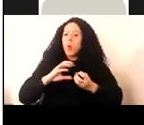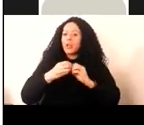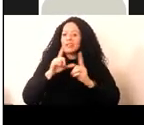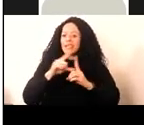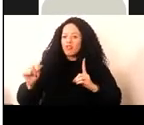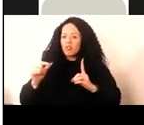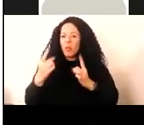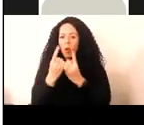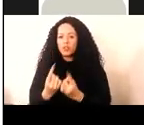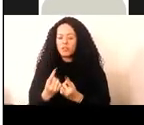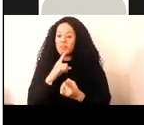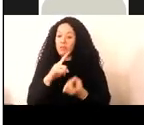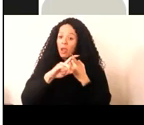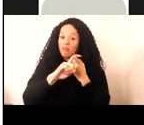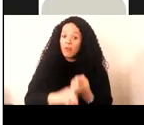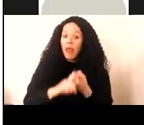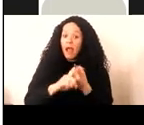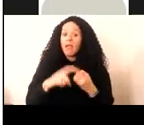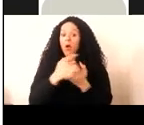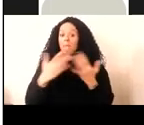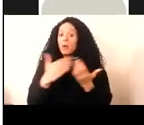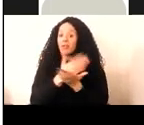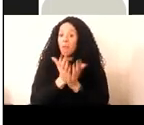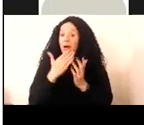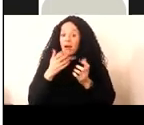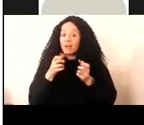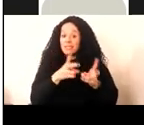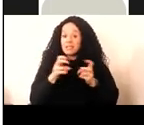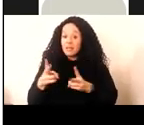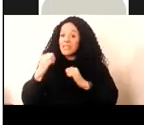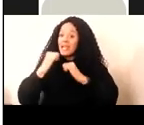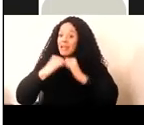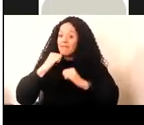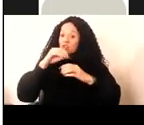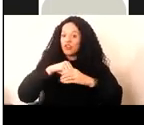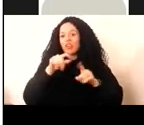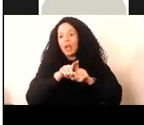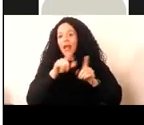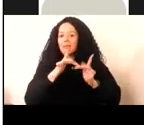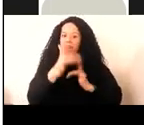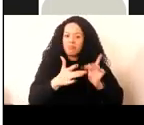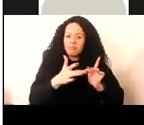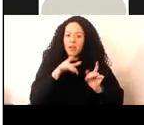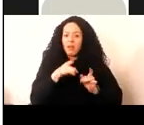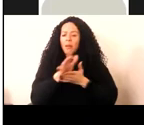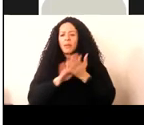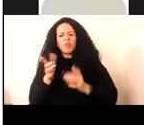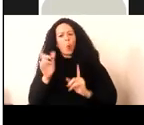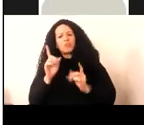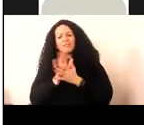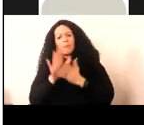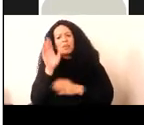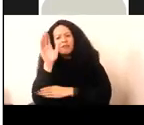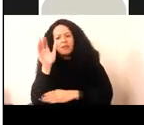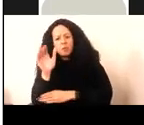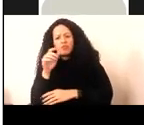multi-part systems, networks and infrastructures. And what this asks in terms of new forms of curatorial intervention and decision making when